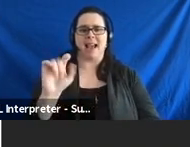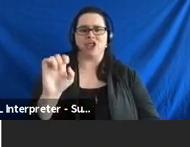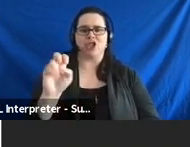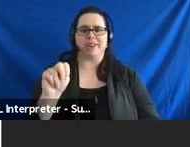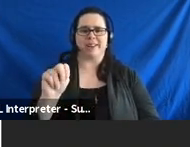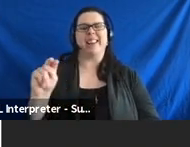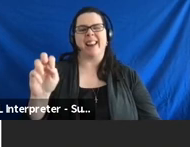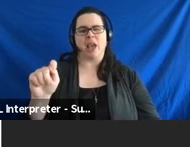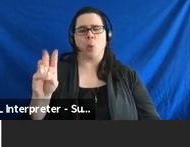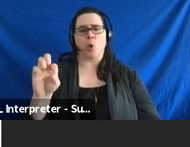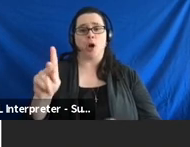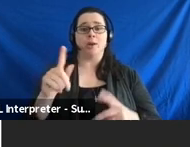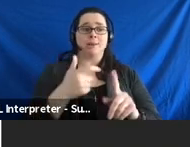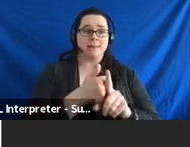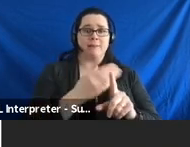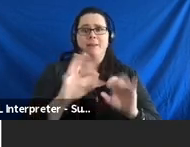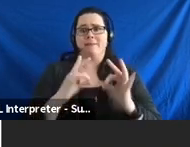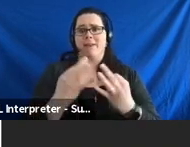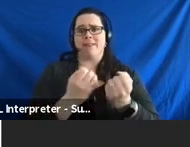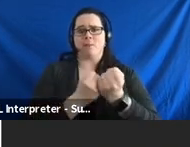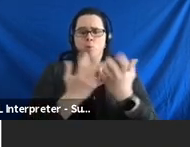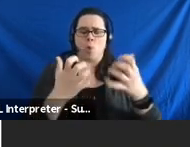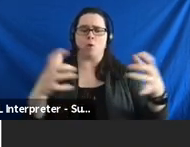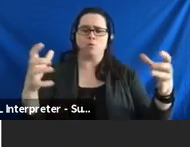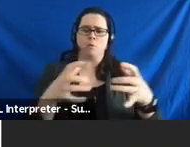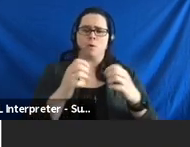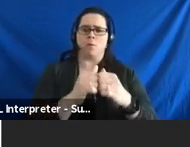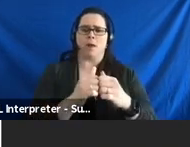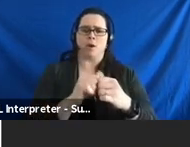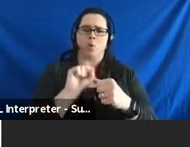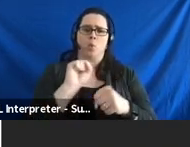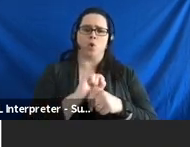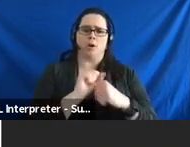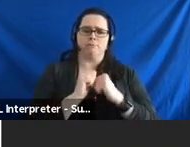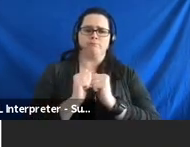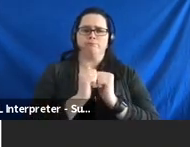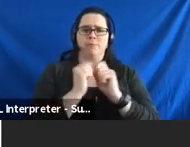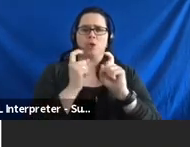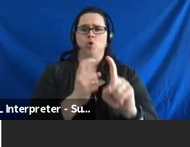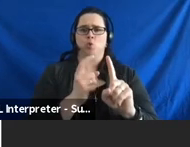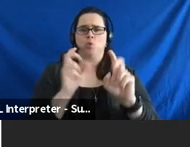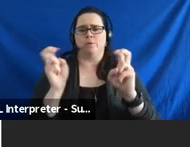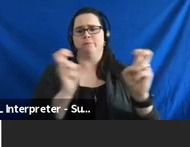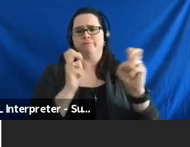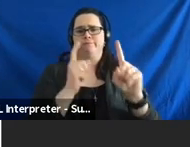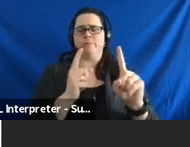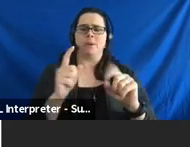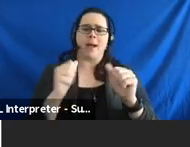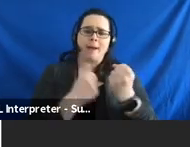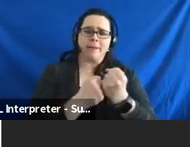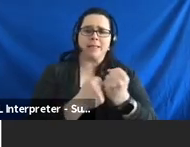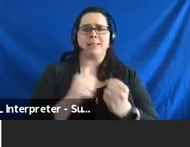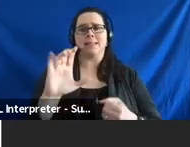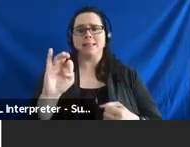network of self and family advocates that want to come together and work on these types of things, work on advocacy and civic and